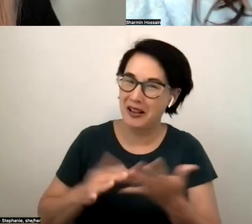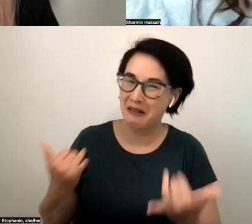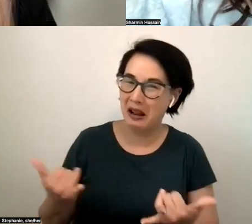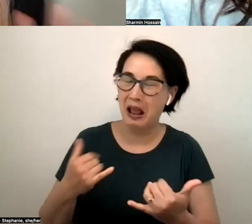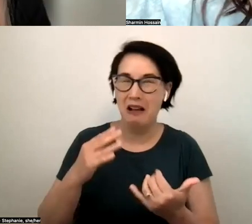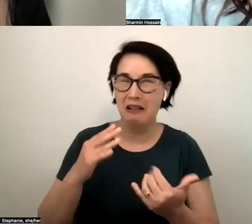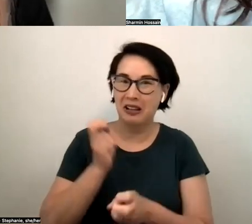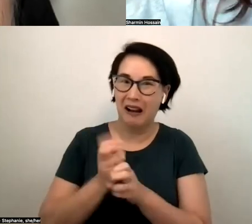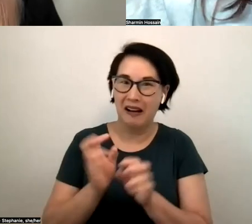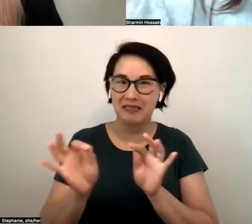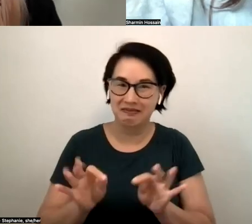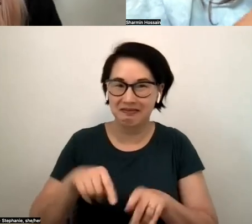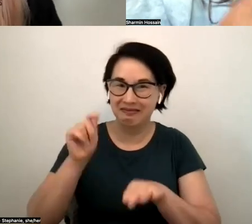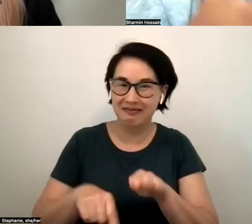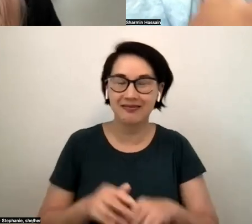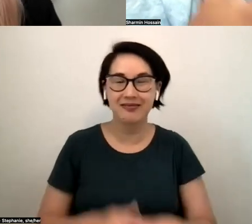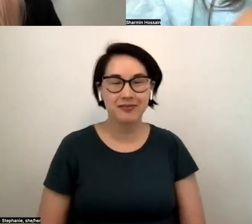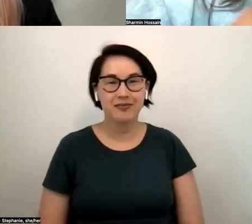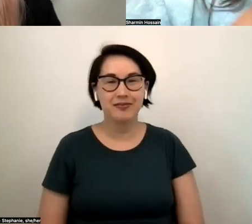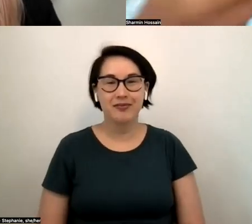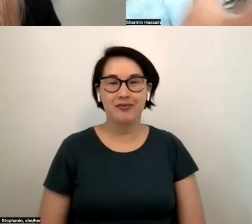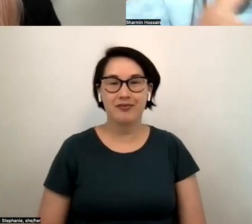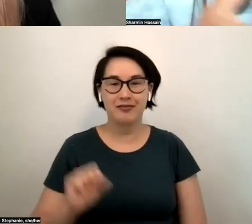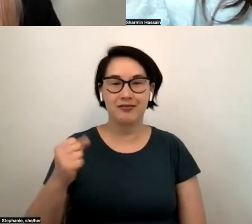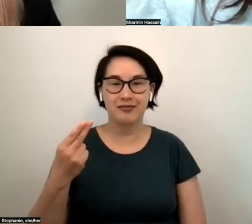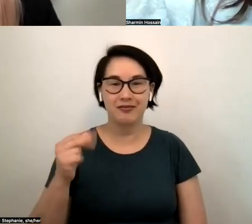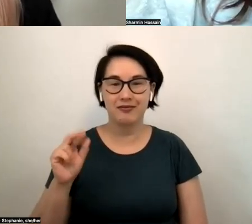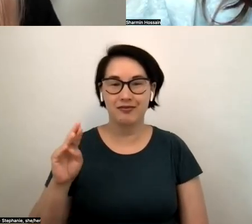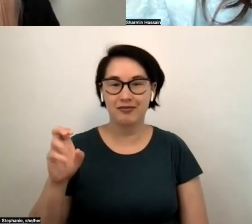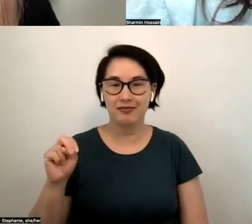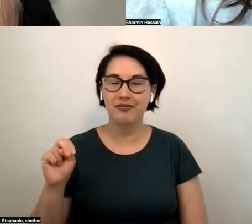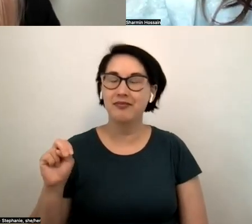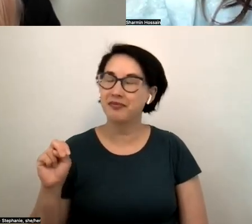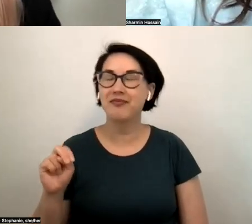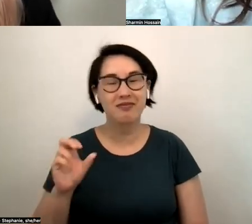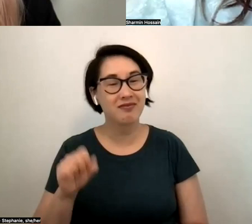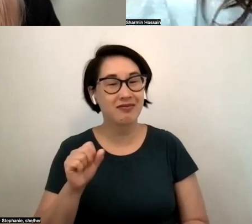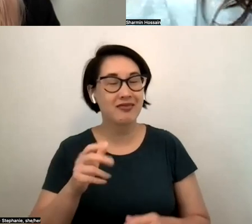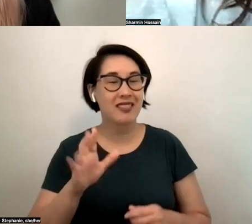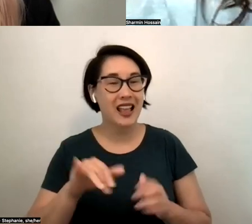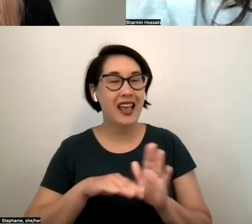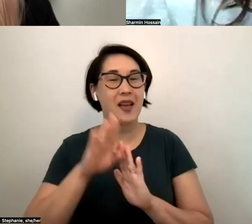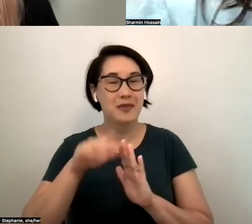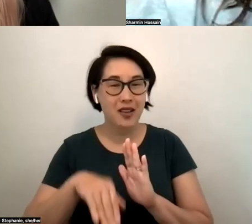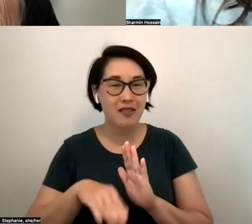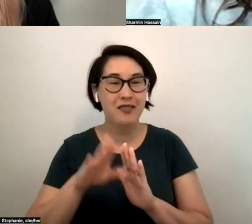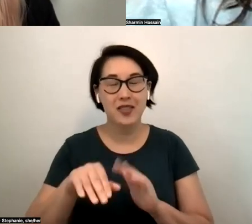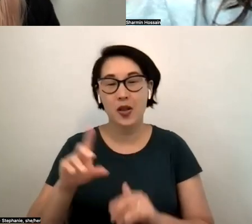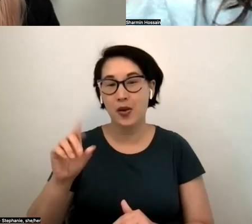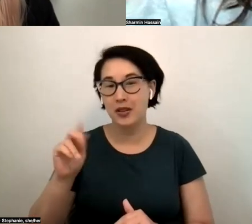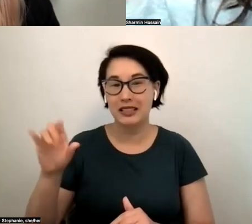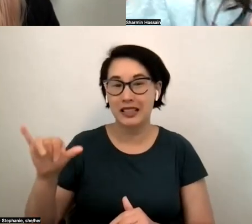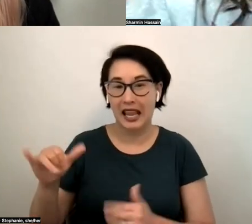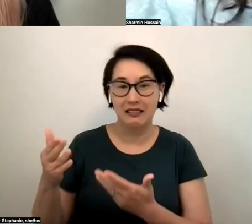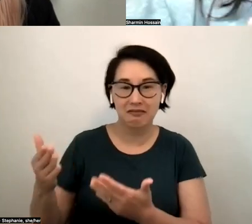and it goes and ebbs and flows you know um danny um you know one thing that i